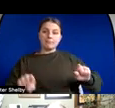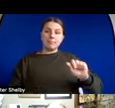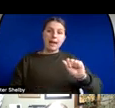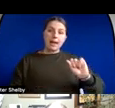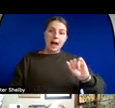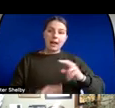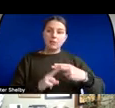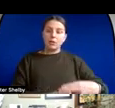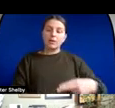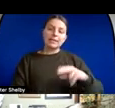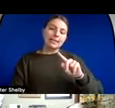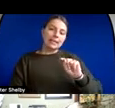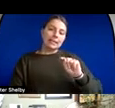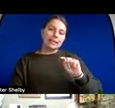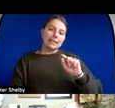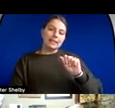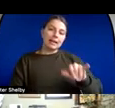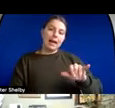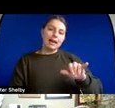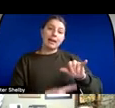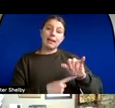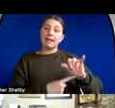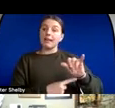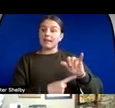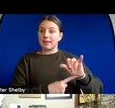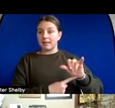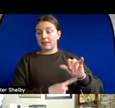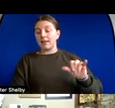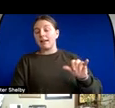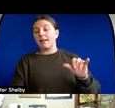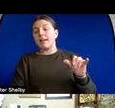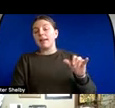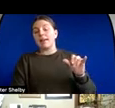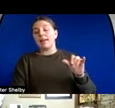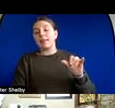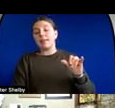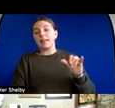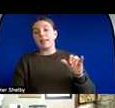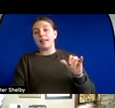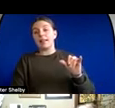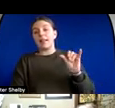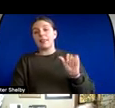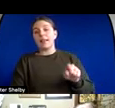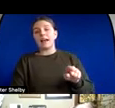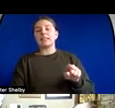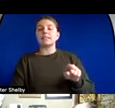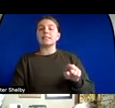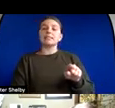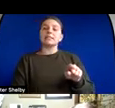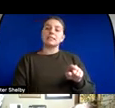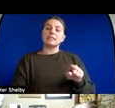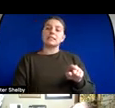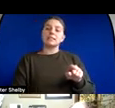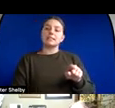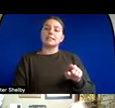tay it came back as uh a disagreeable virulent